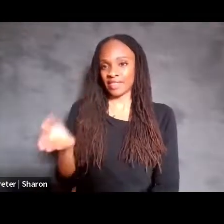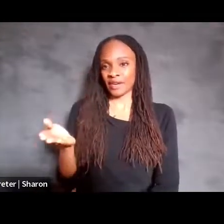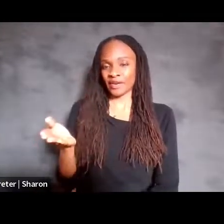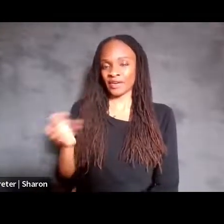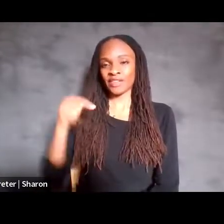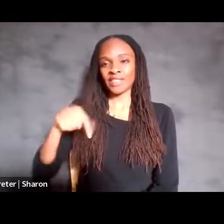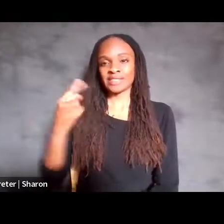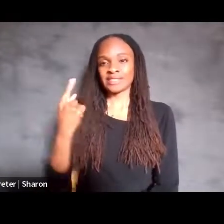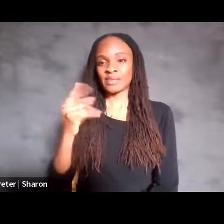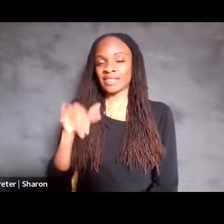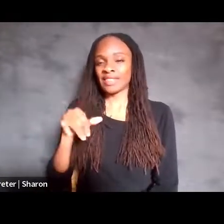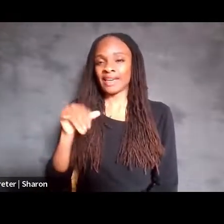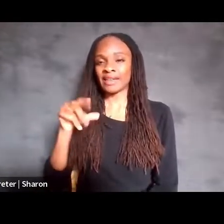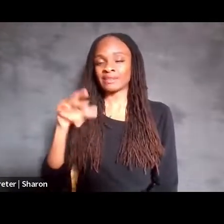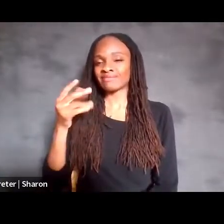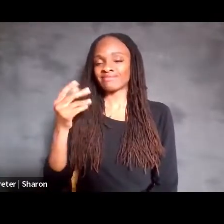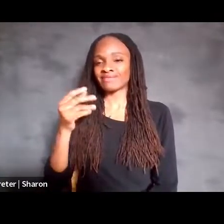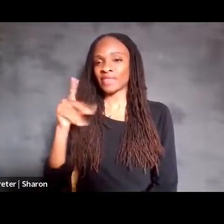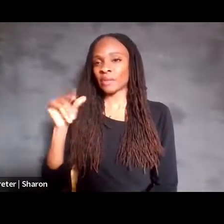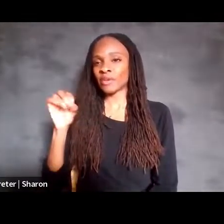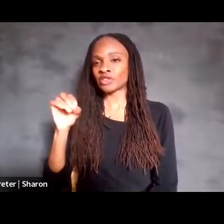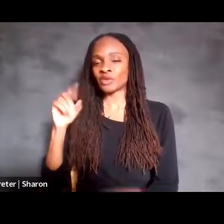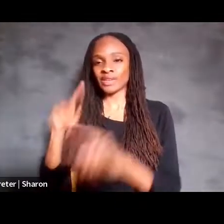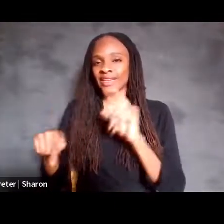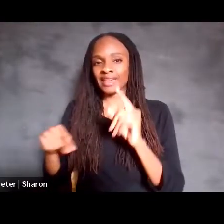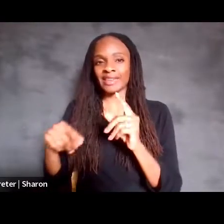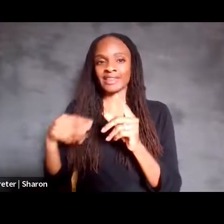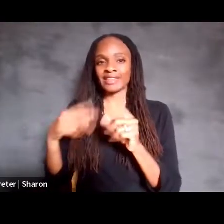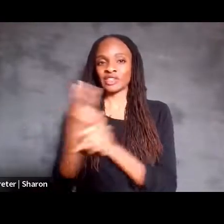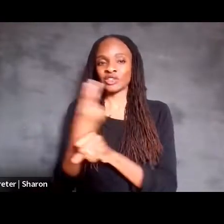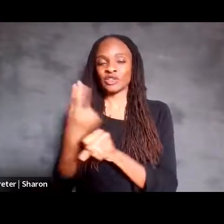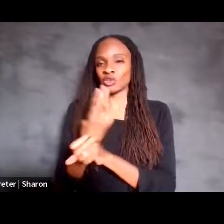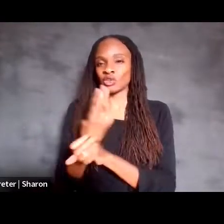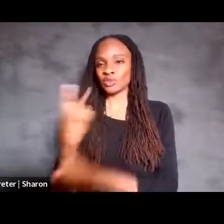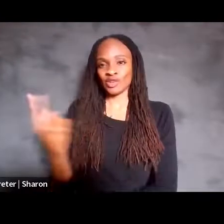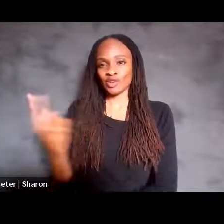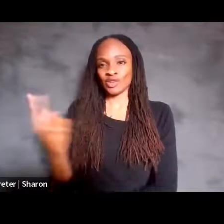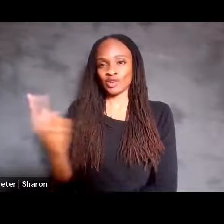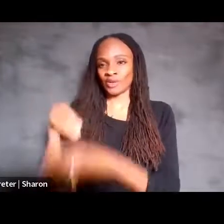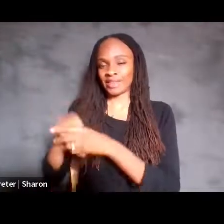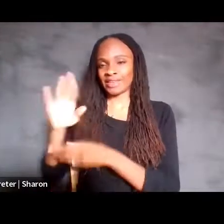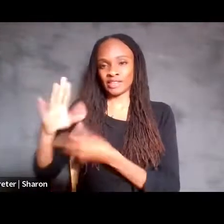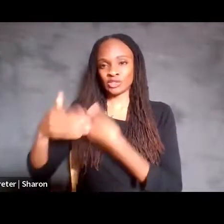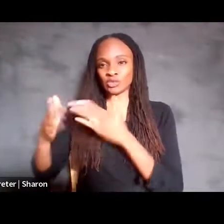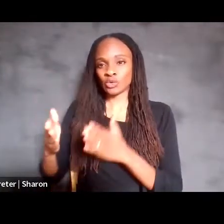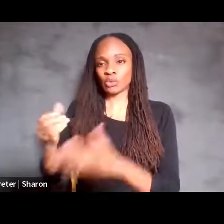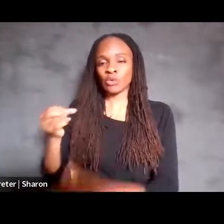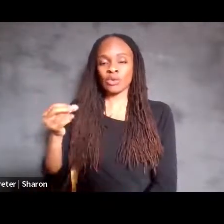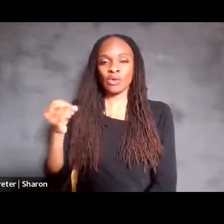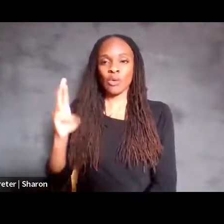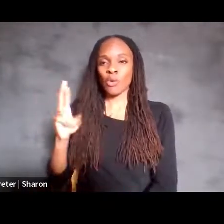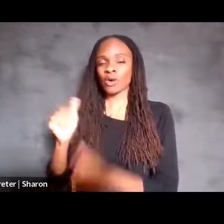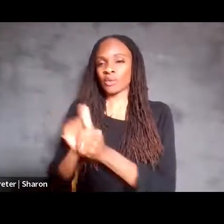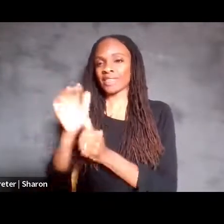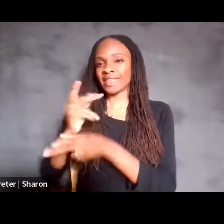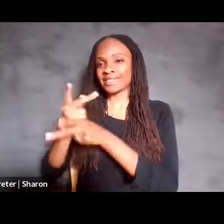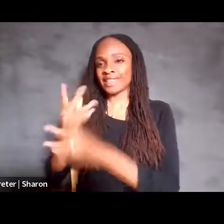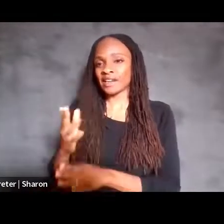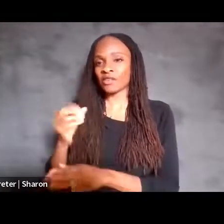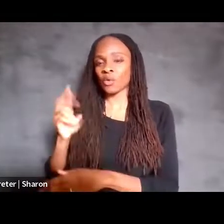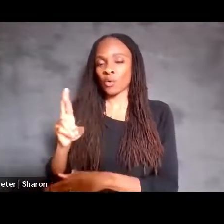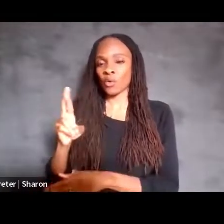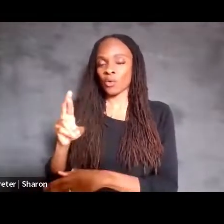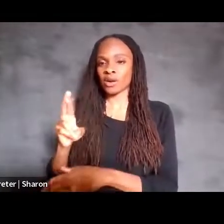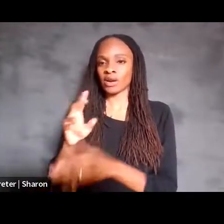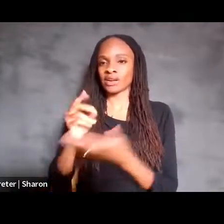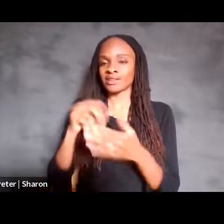Pancho can use, as he was saying, when he's in his room by himself or with his caregivers or with other nurses, we have to